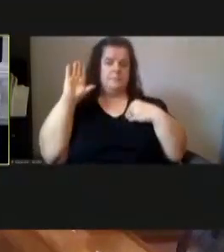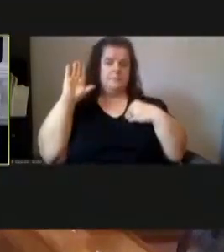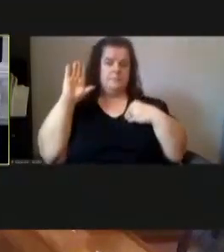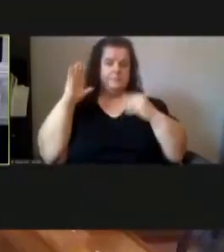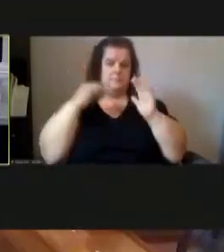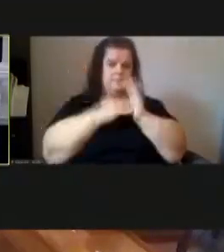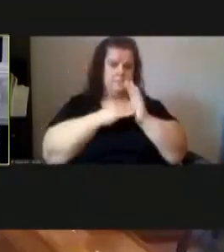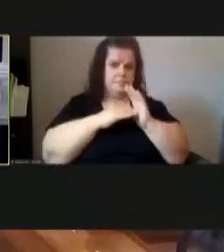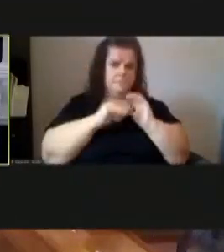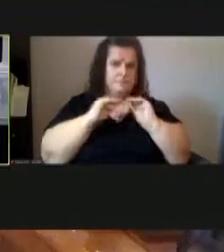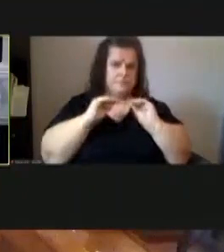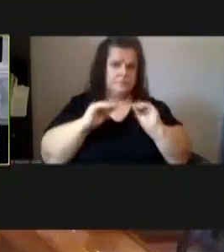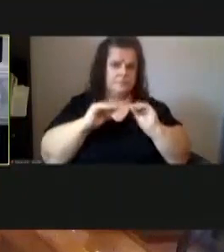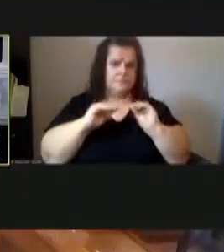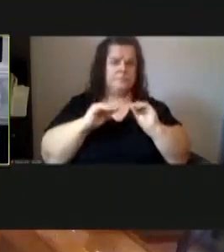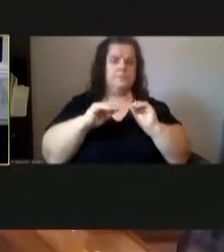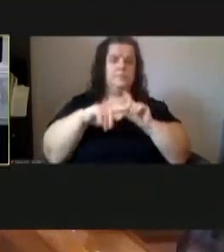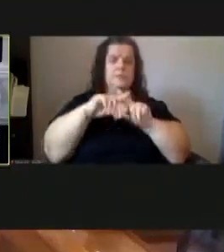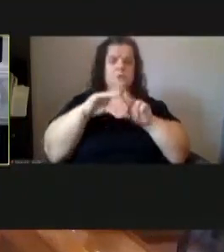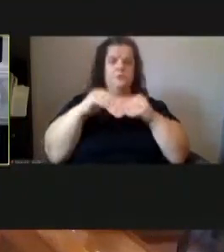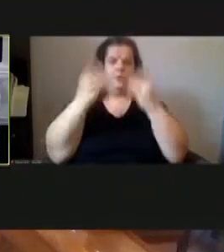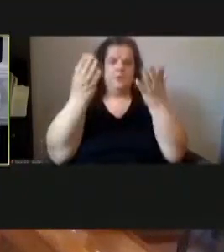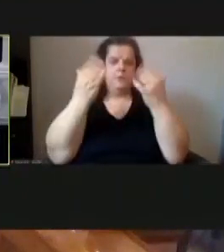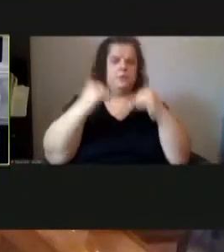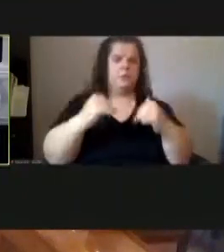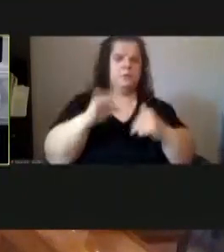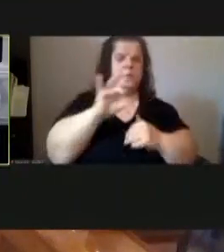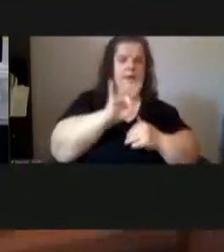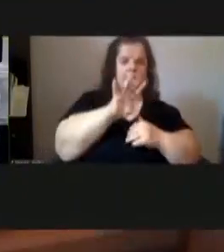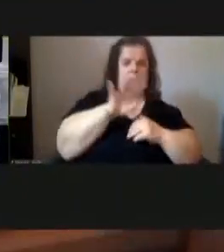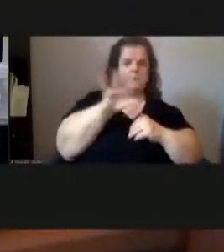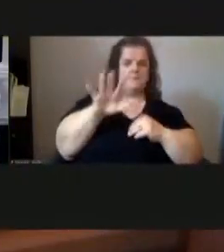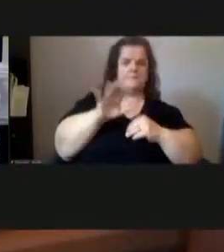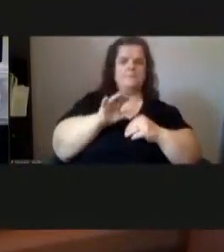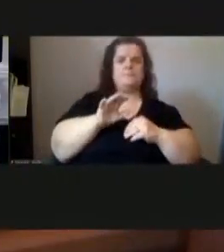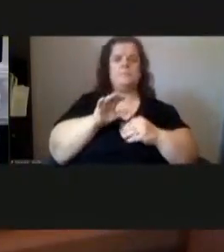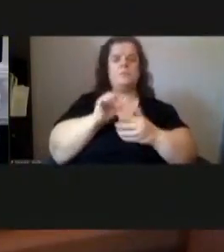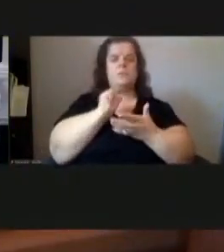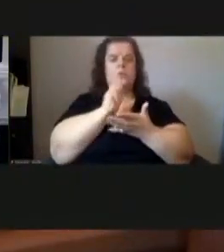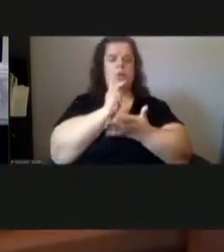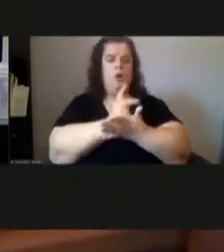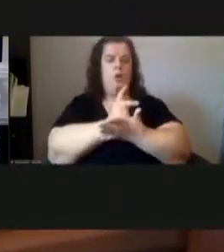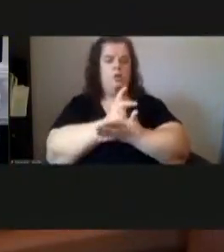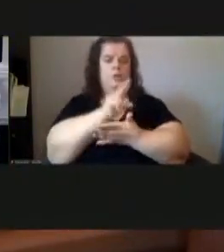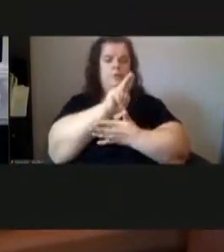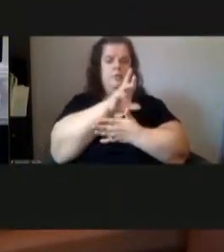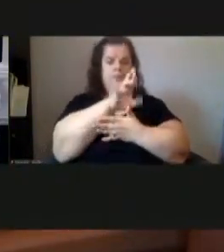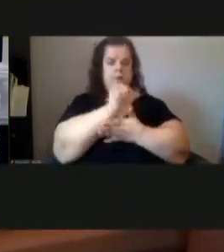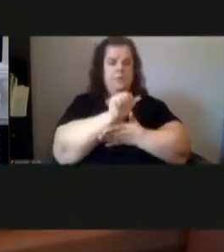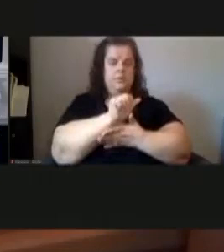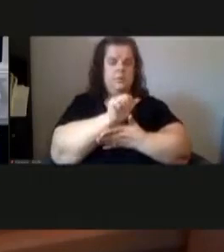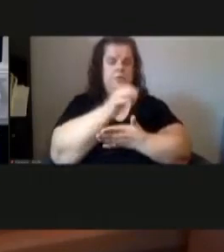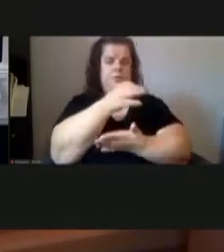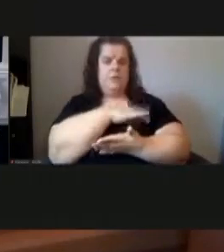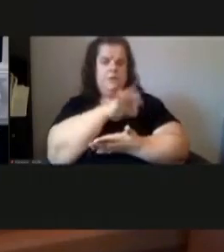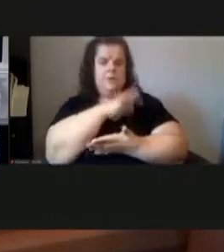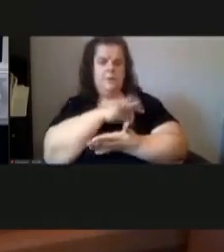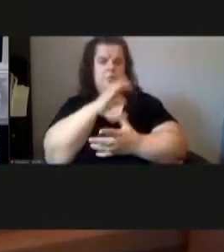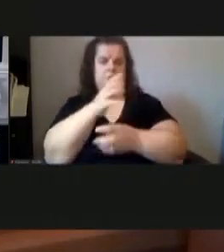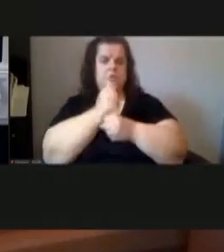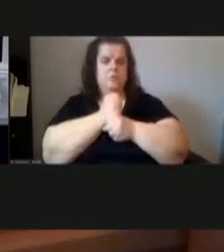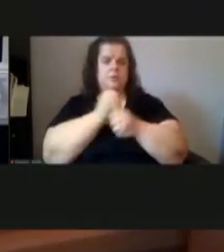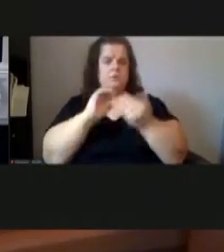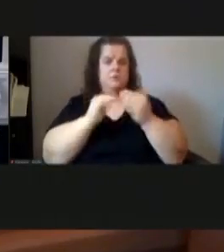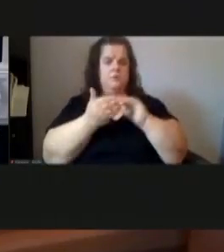any opposed affirmative recommendation bill 845 bill 845 resolution authorizing the ura of pittsburgh